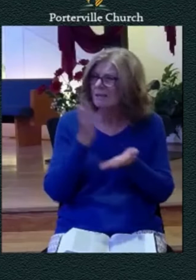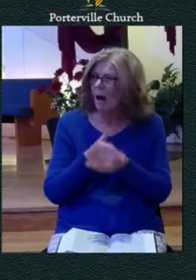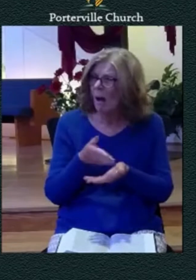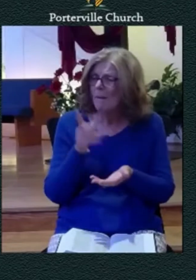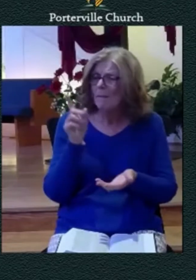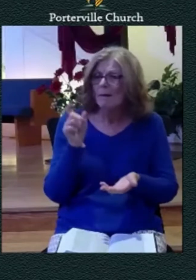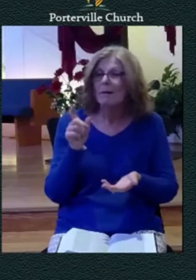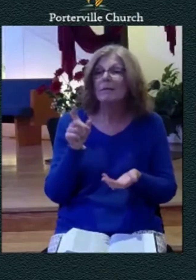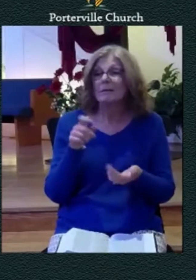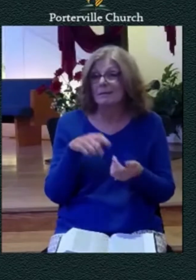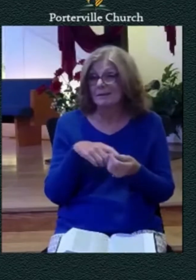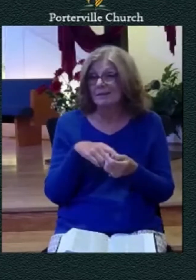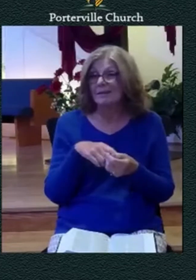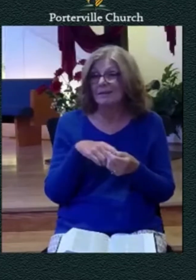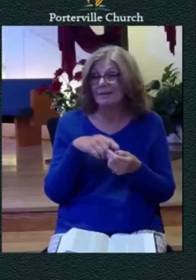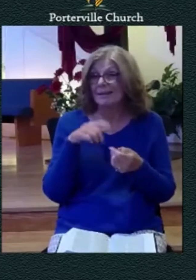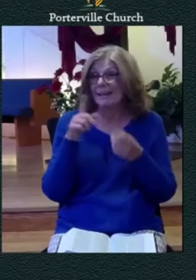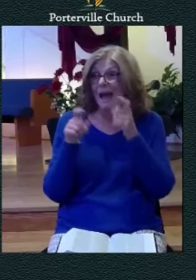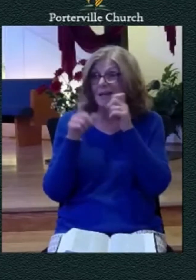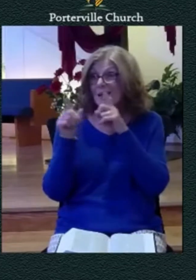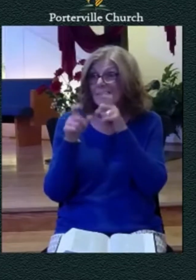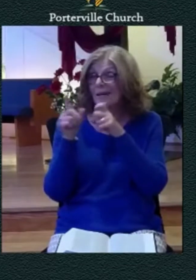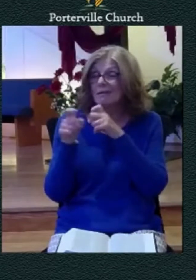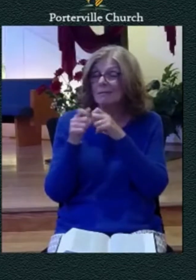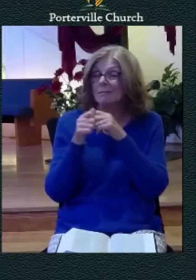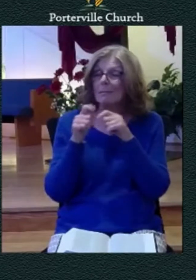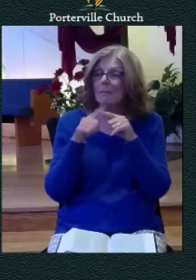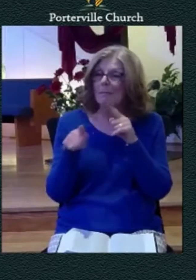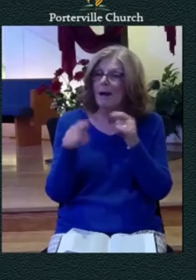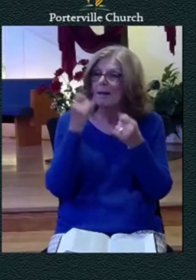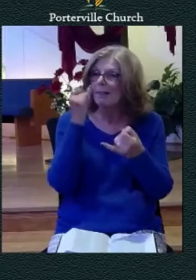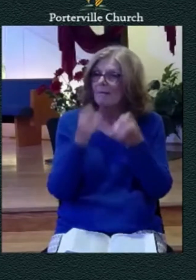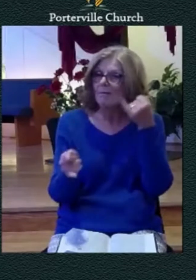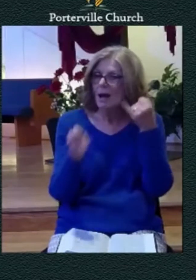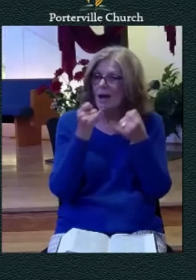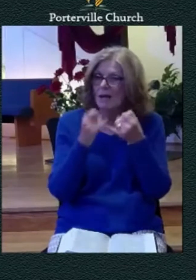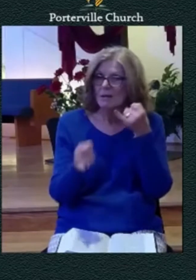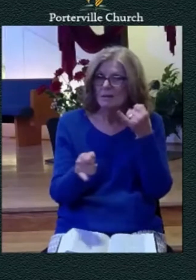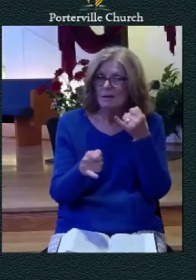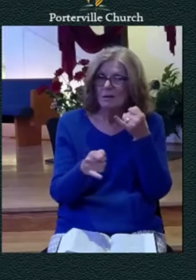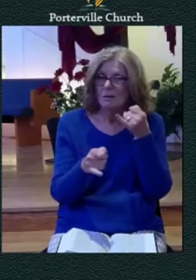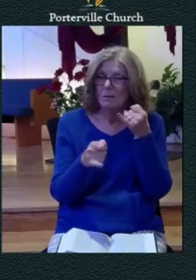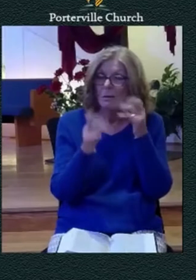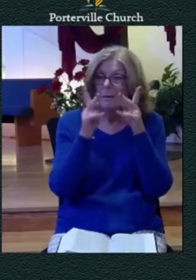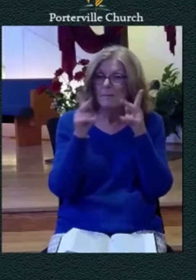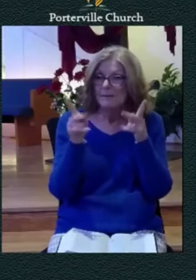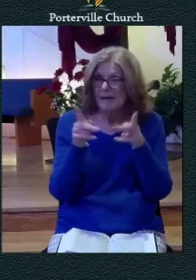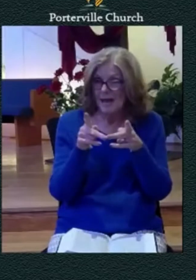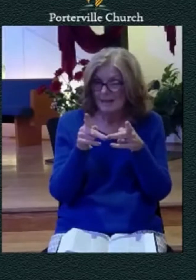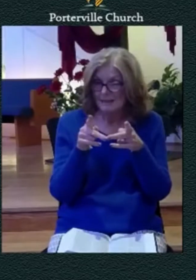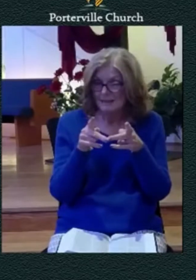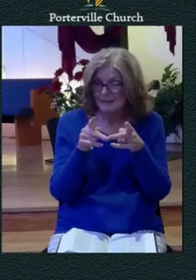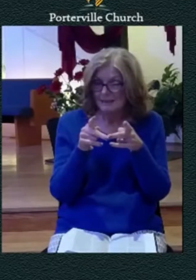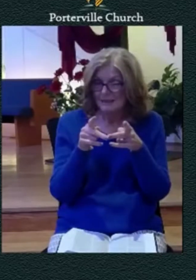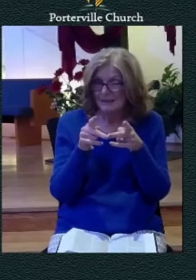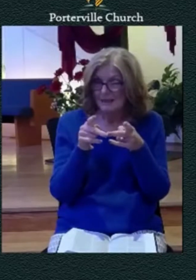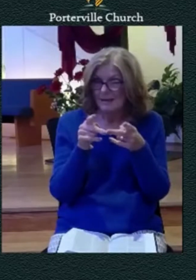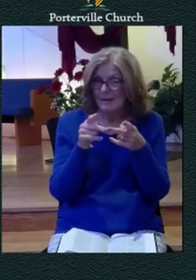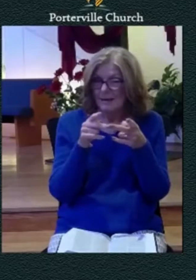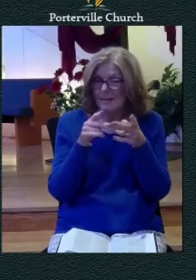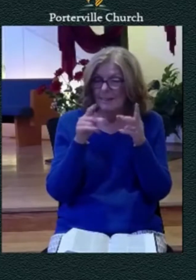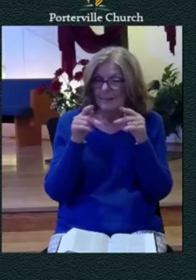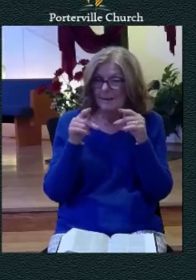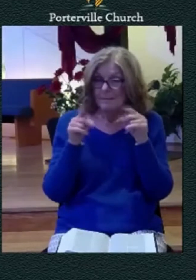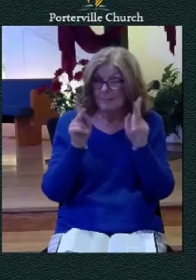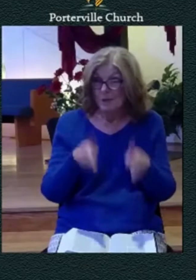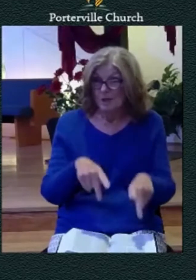of questions but then we saw that the final the the place that the he's moving as he's determined